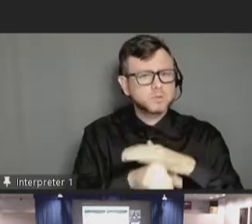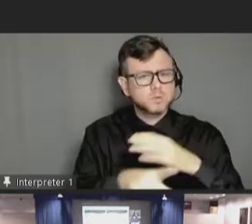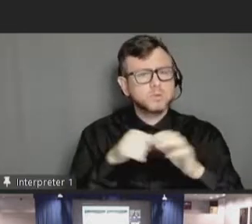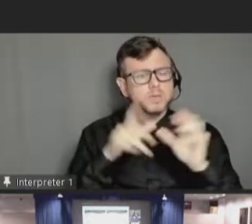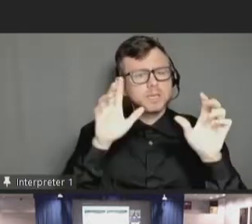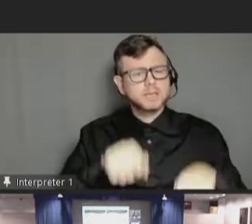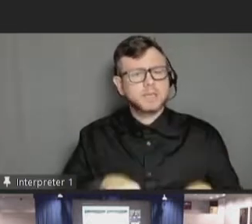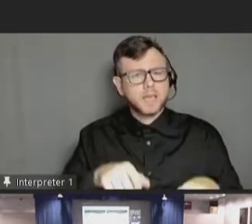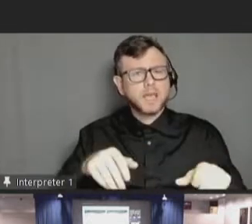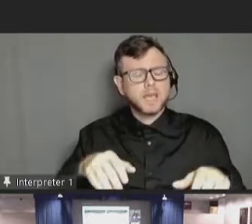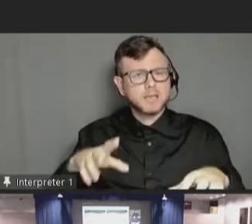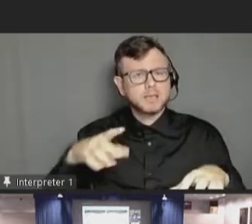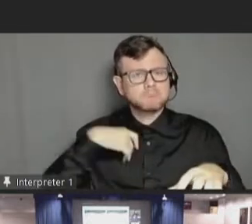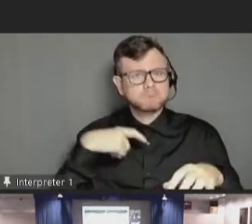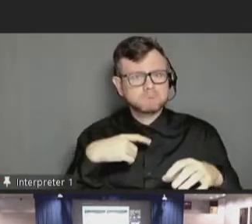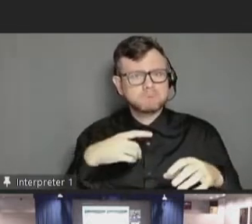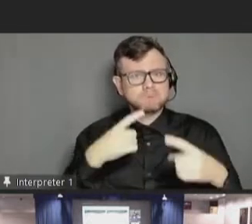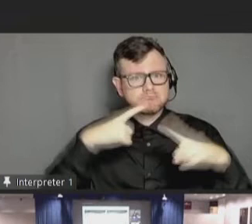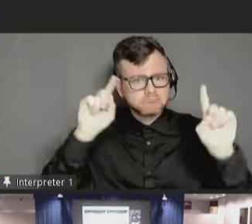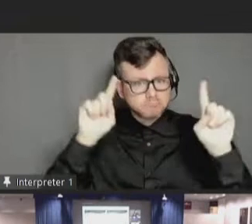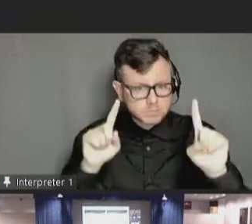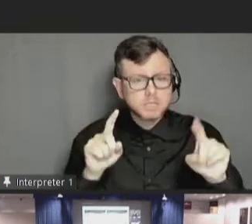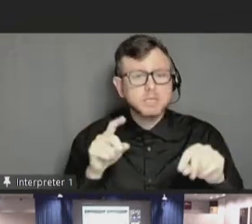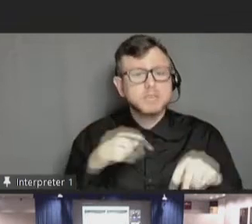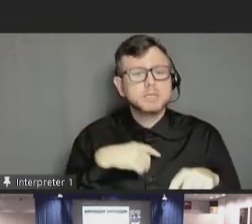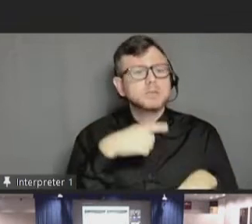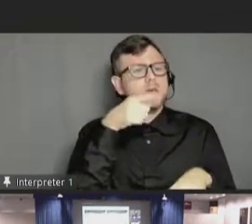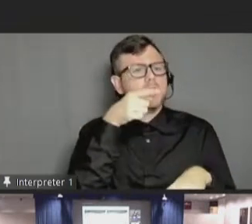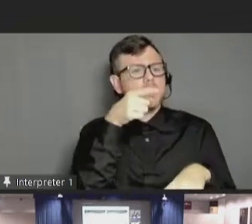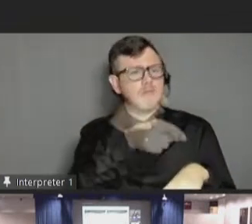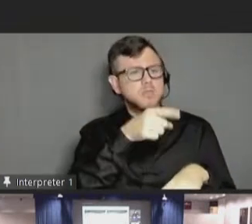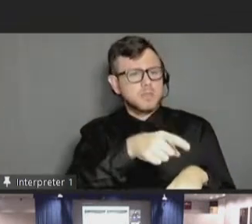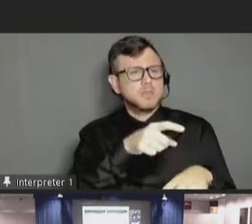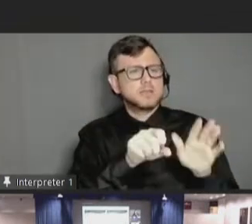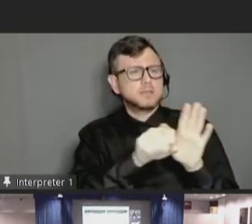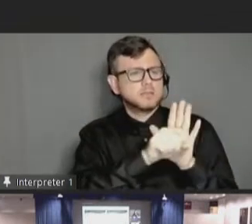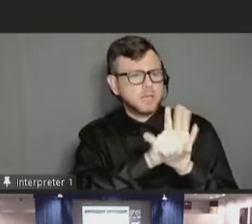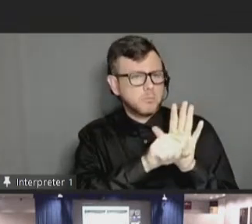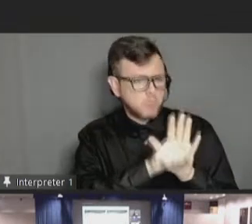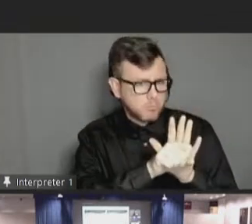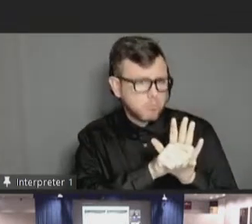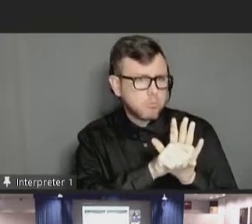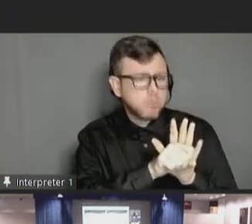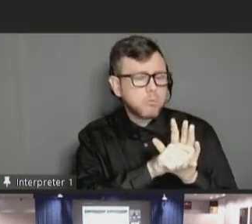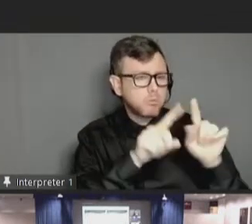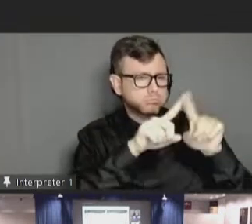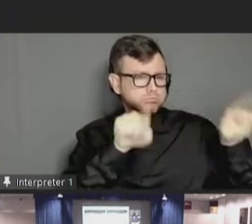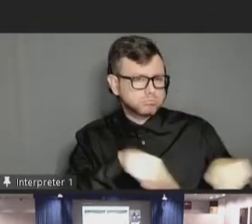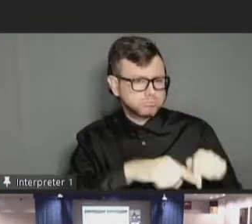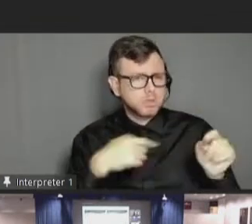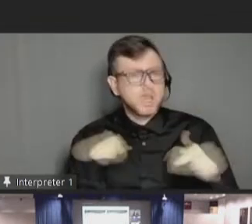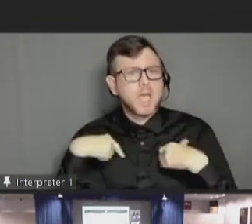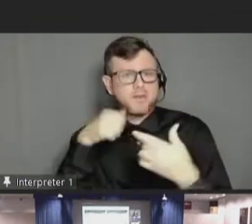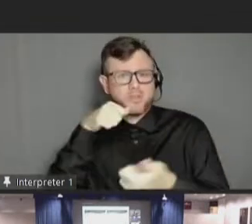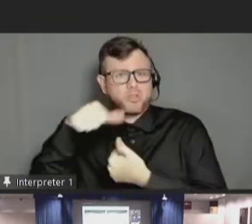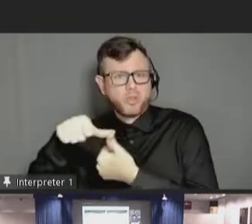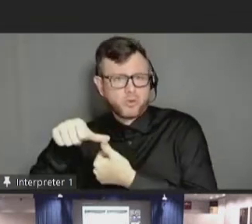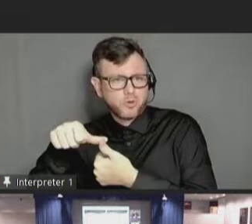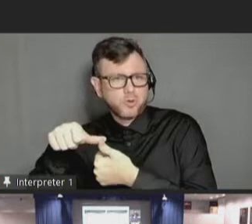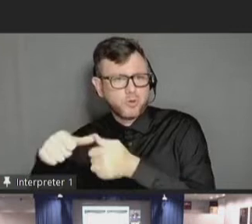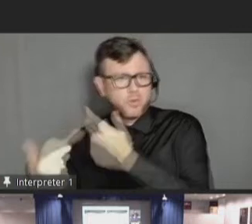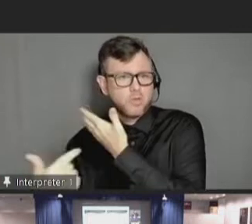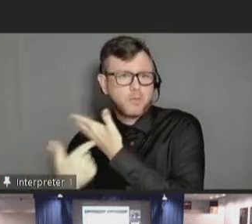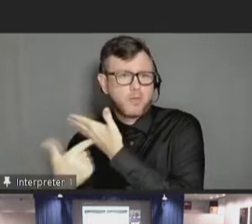here is a helpful tool. It uses symbols on the front and a letter board on the back to allow for nonverbal communication.